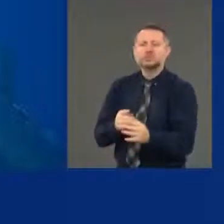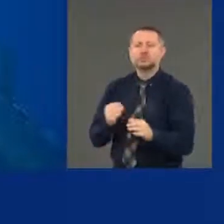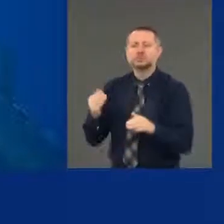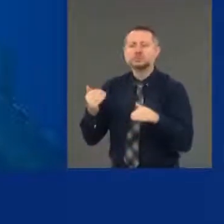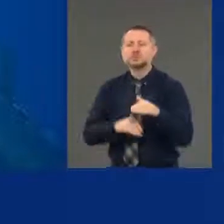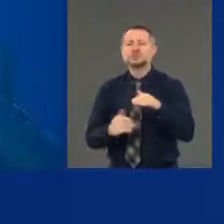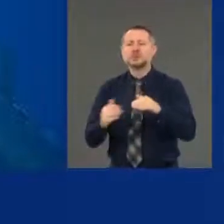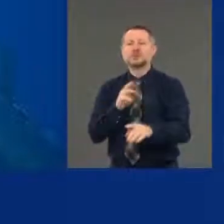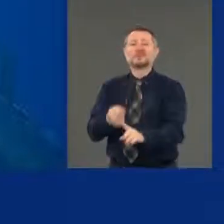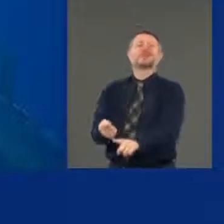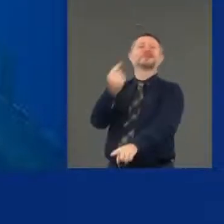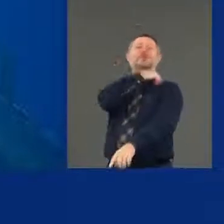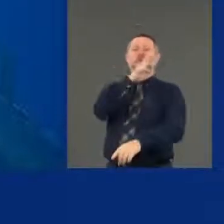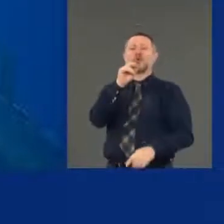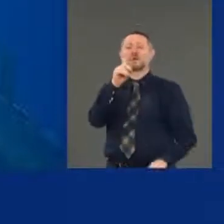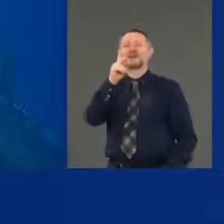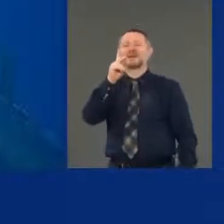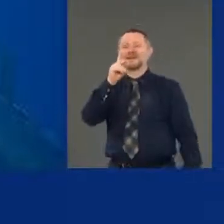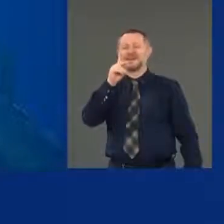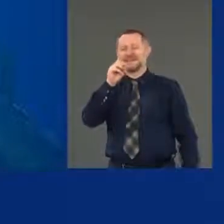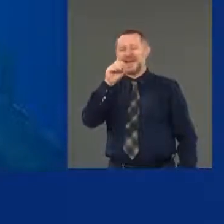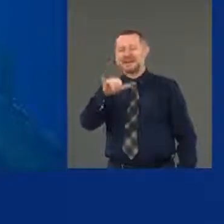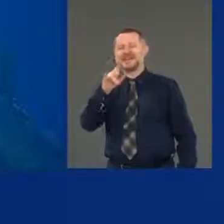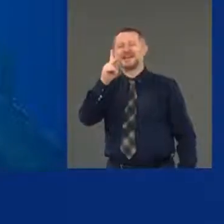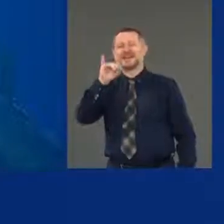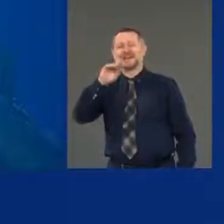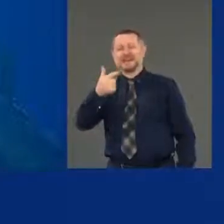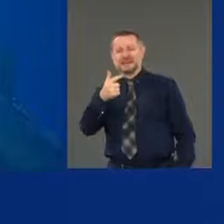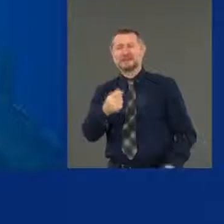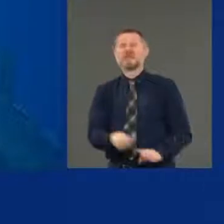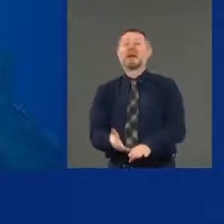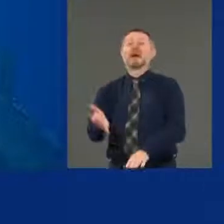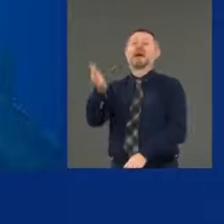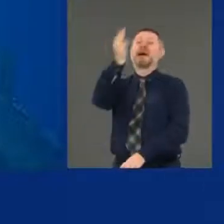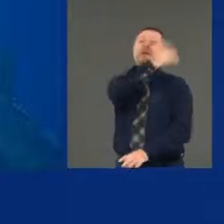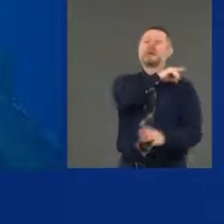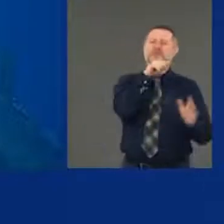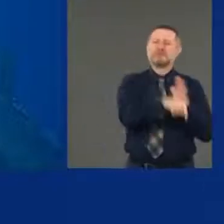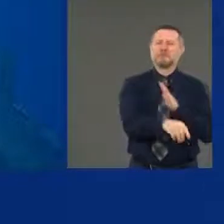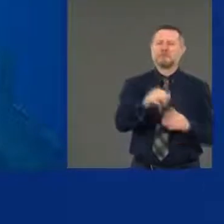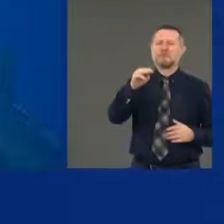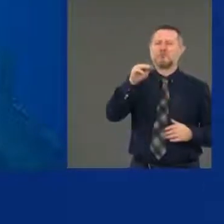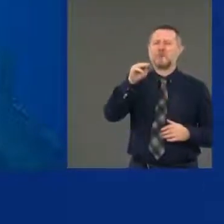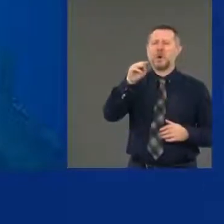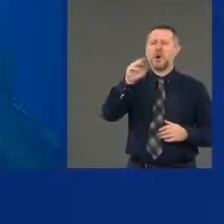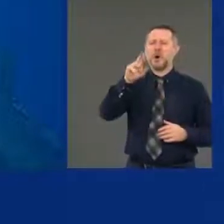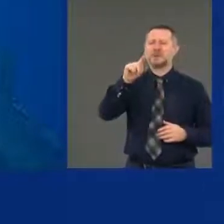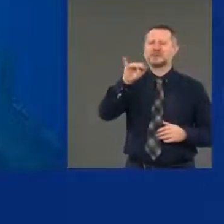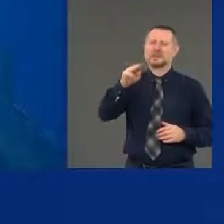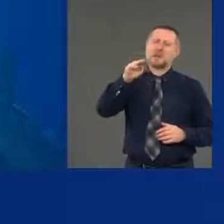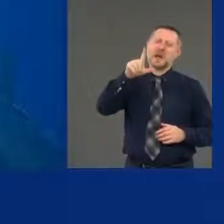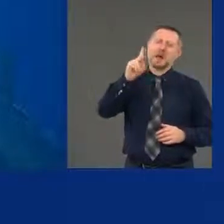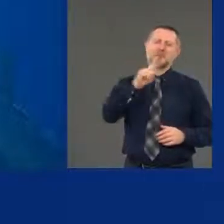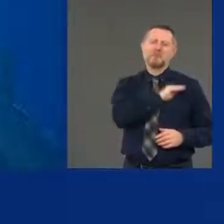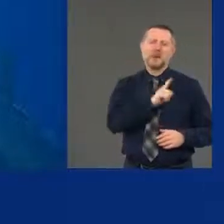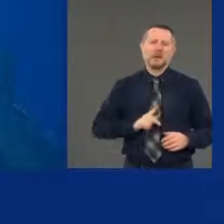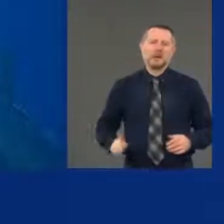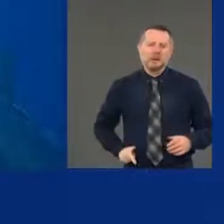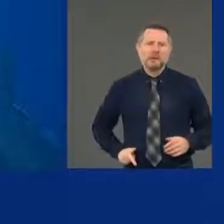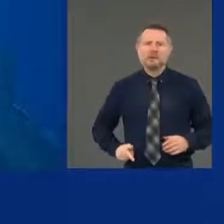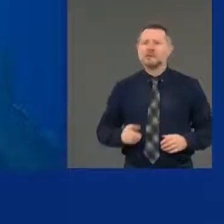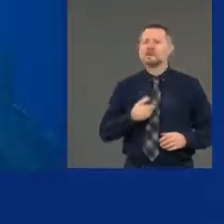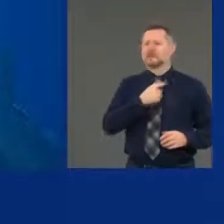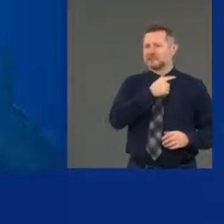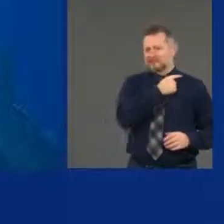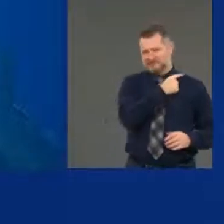It started with the murder of Martin Luther King. This has been brewing for decades, if not centuries,